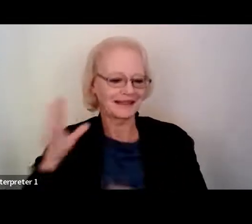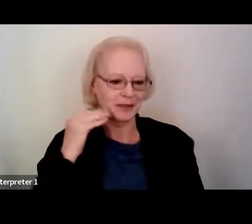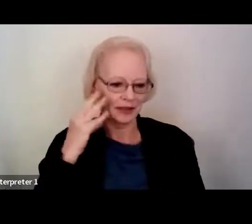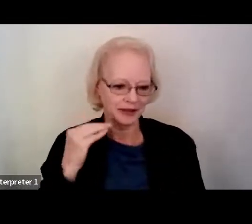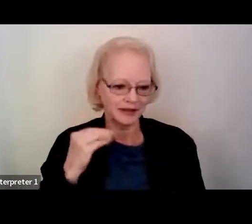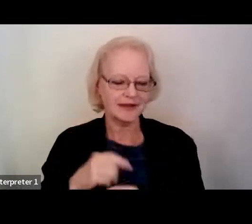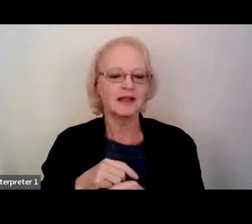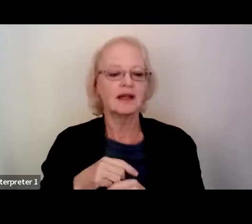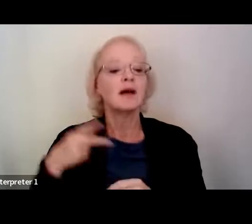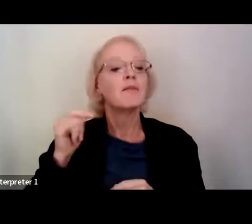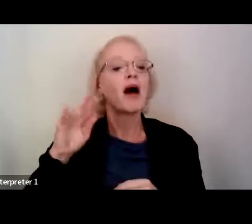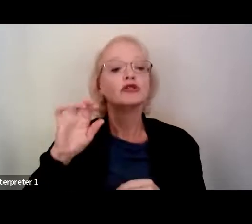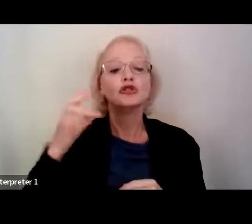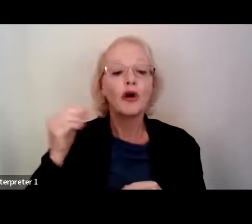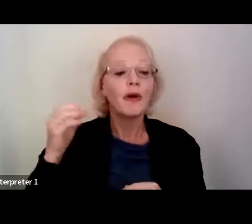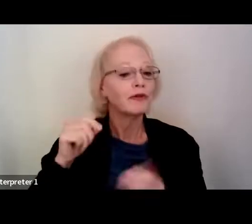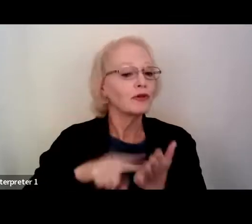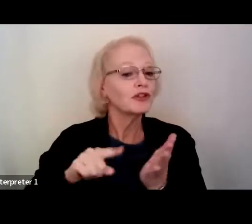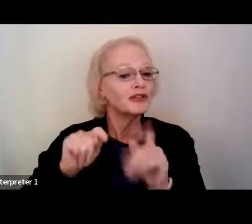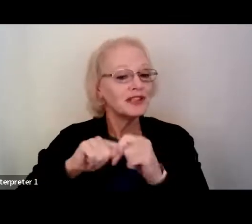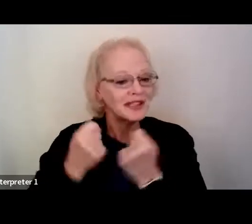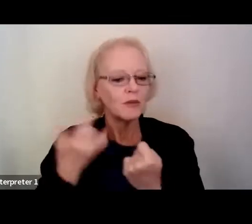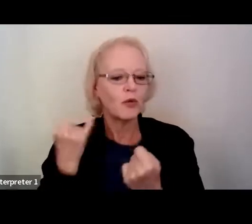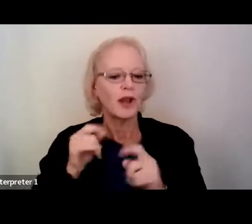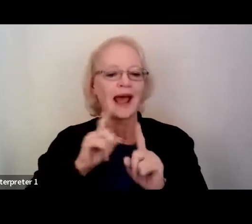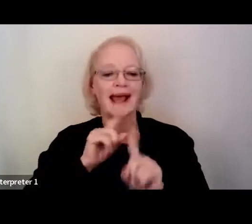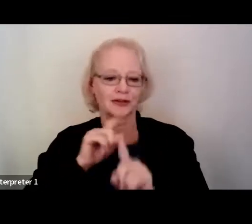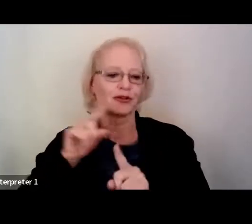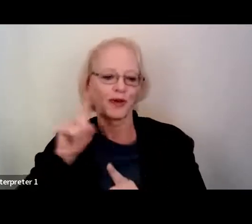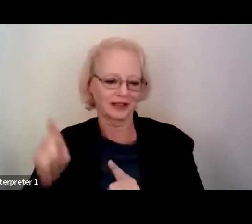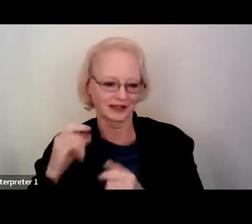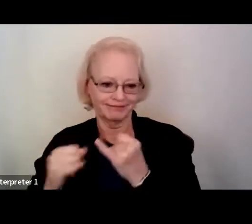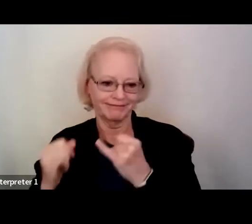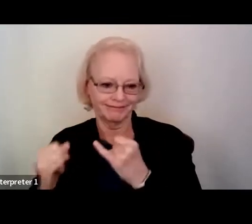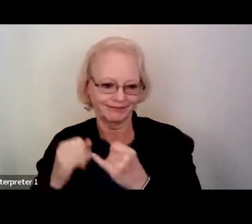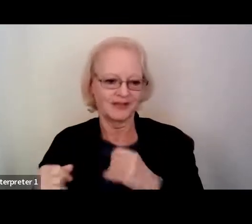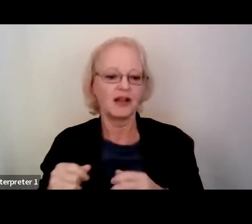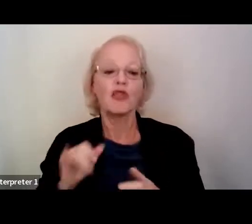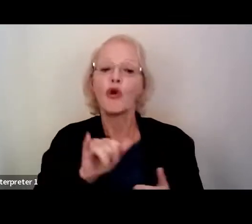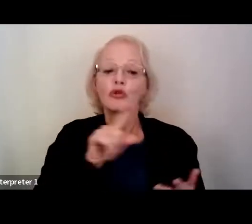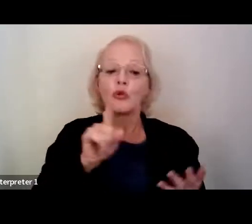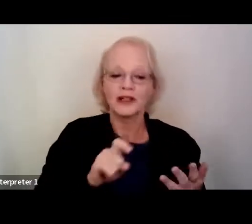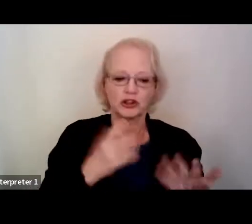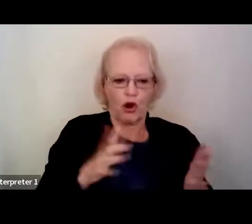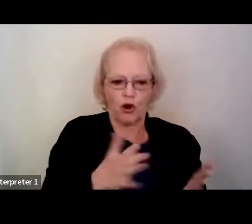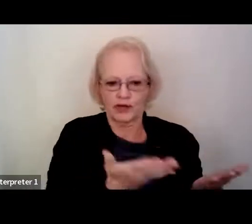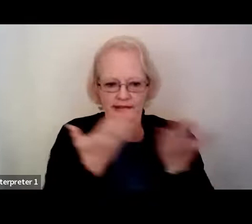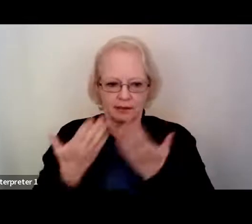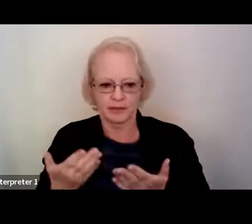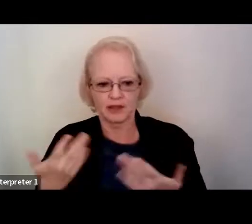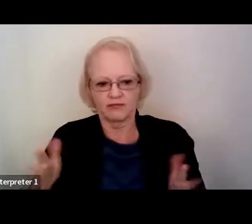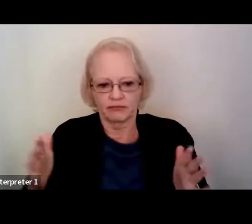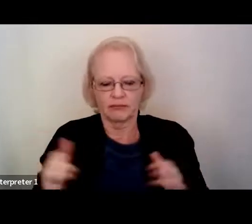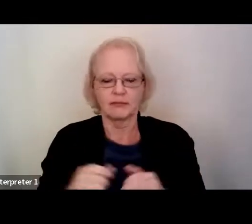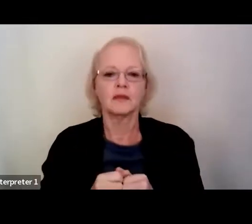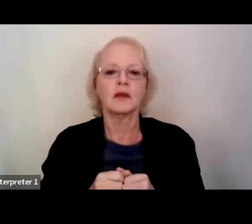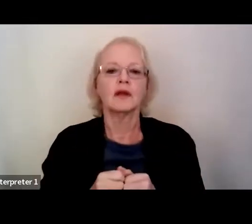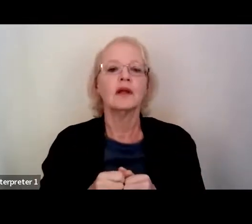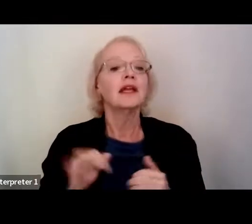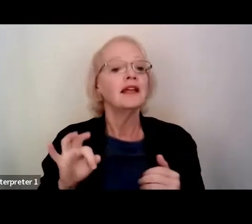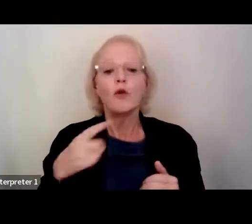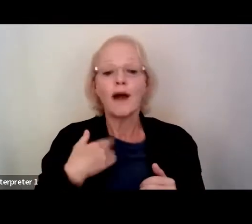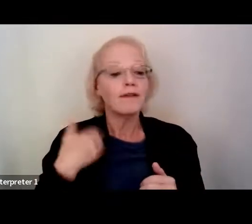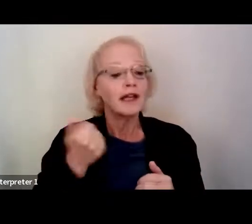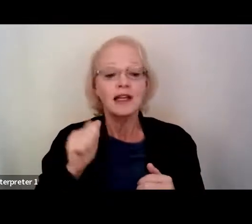Pancho and the research team will be answering questions that were submitted in advance. And if audience members have any questions throughout the